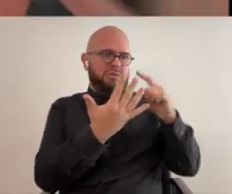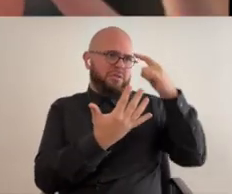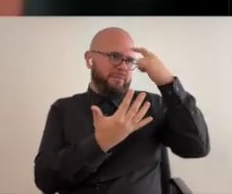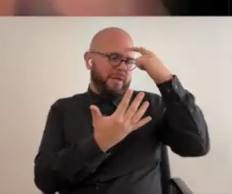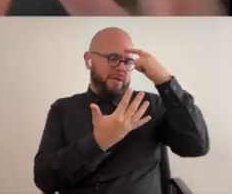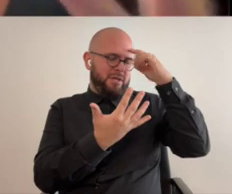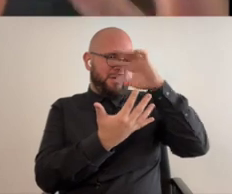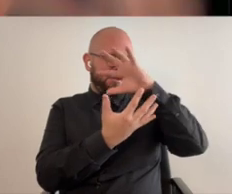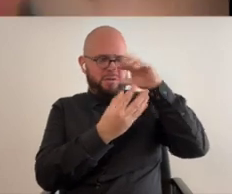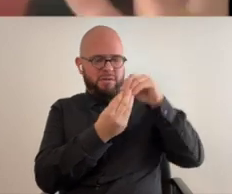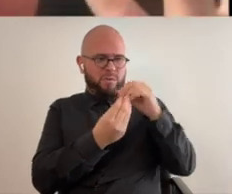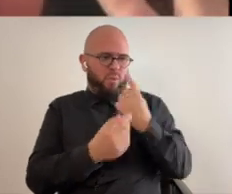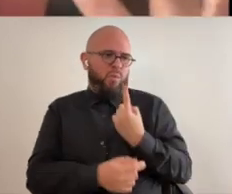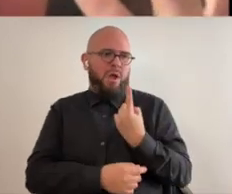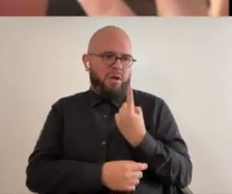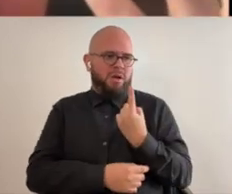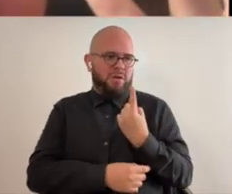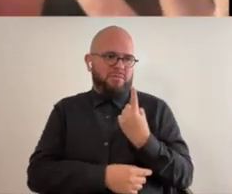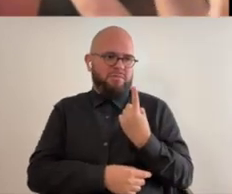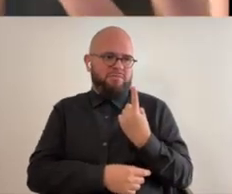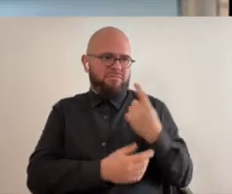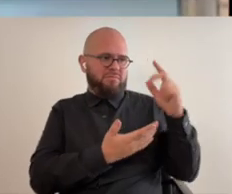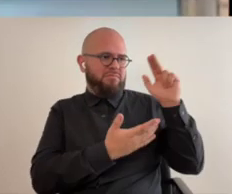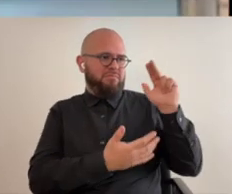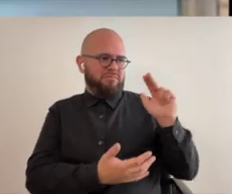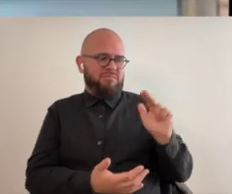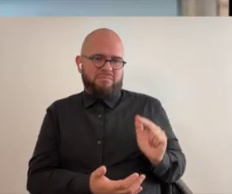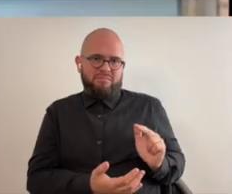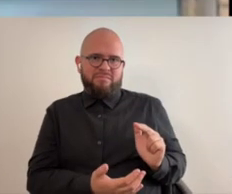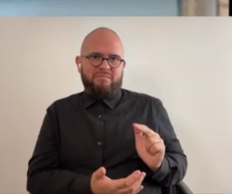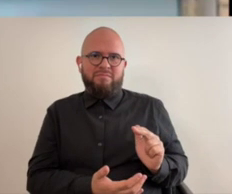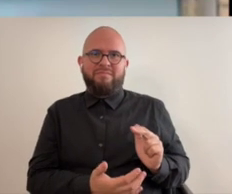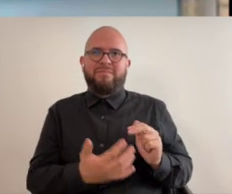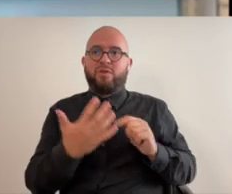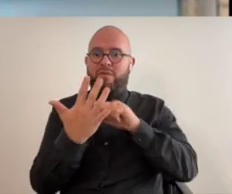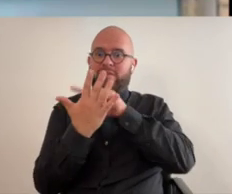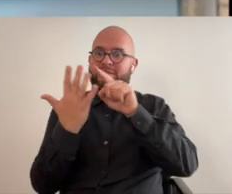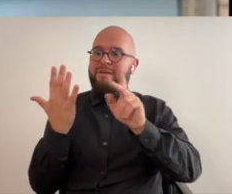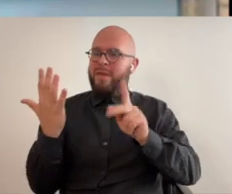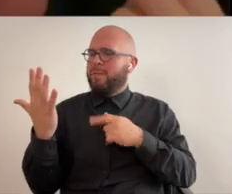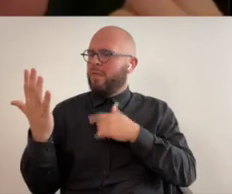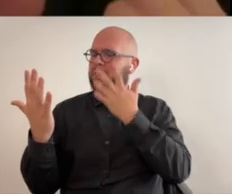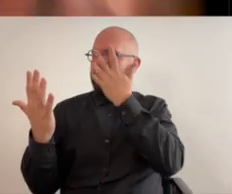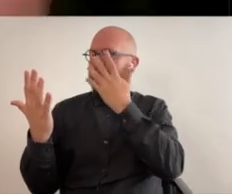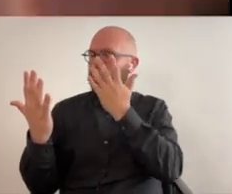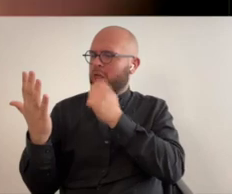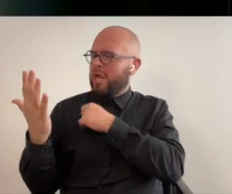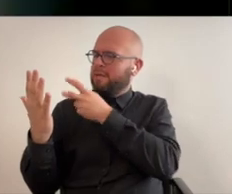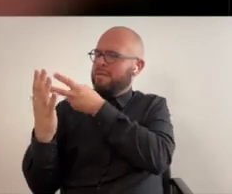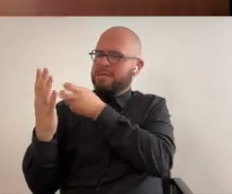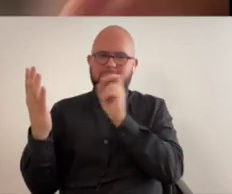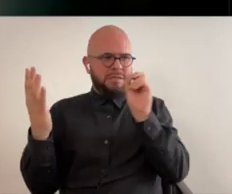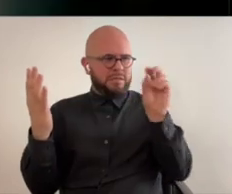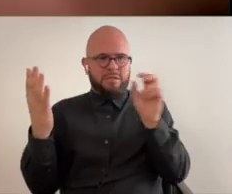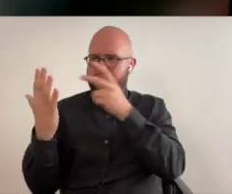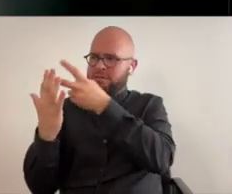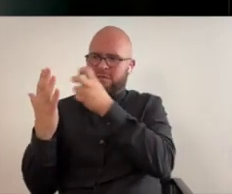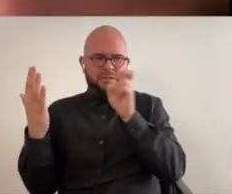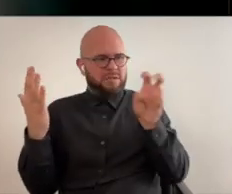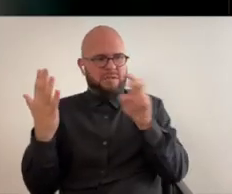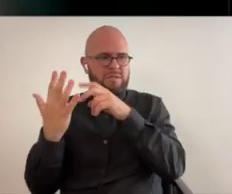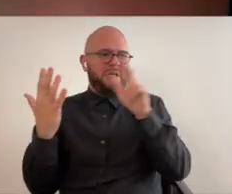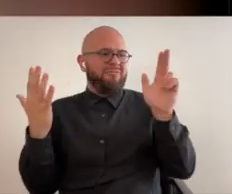images of different people in my head and then turn them into a single person in the painting and i'll just grab features